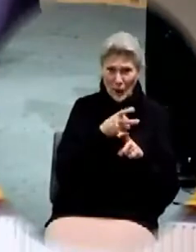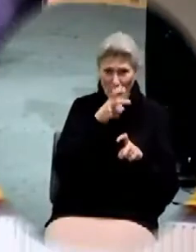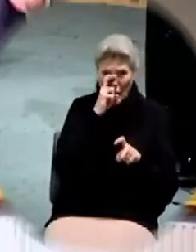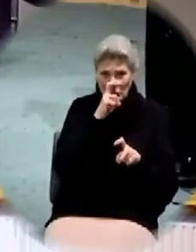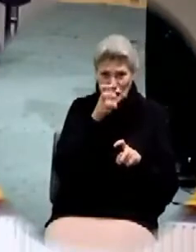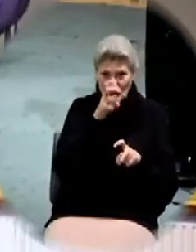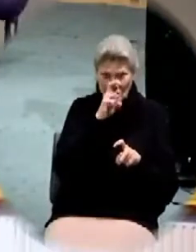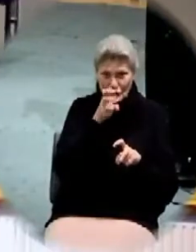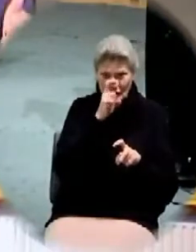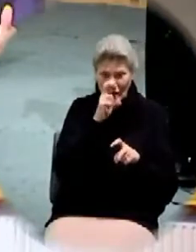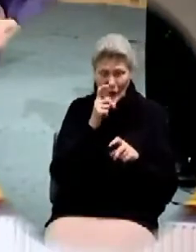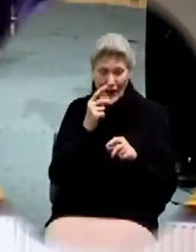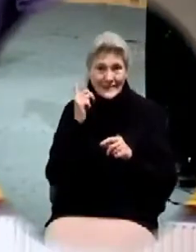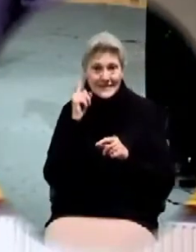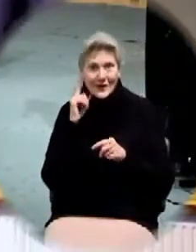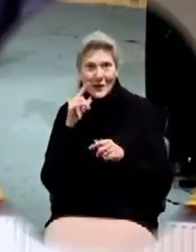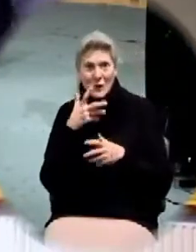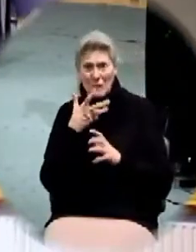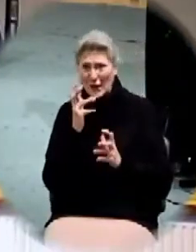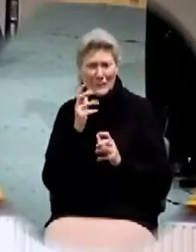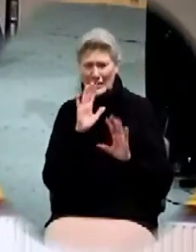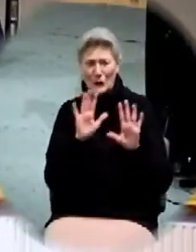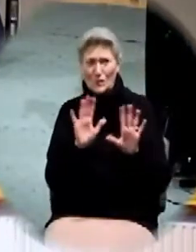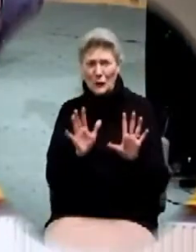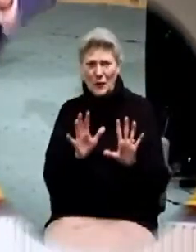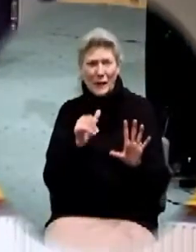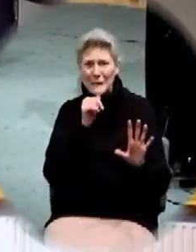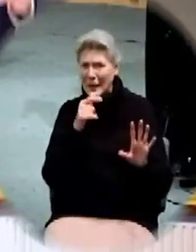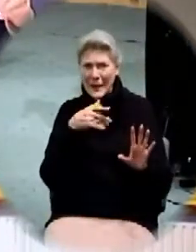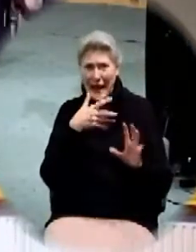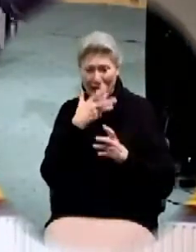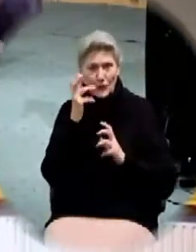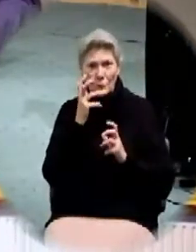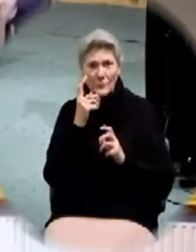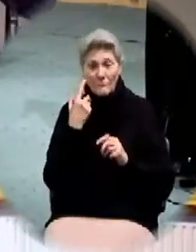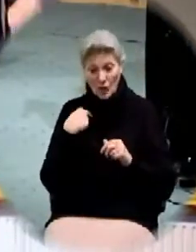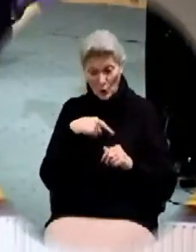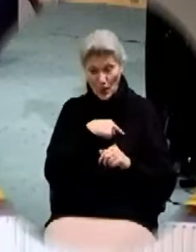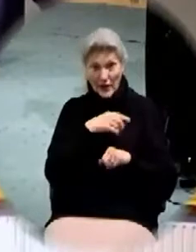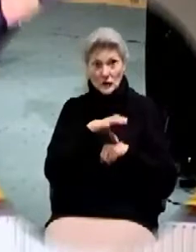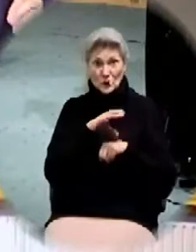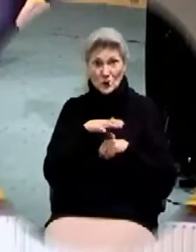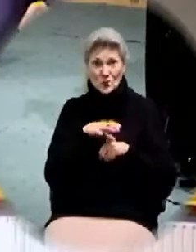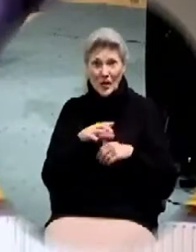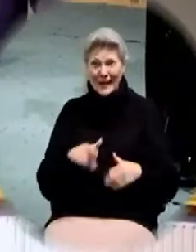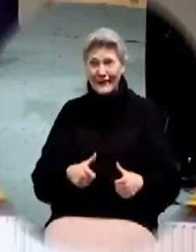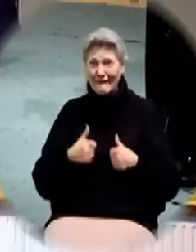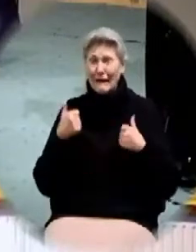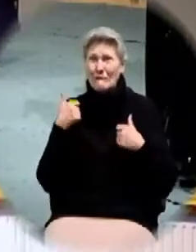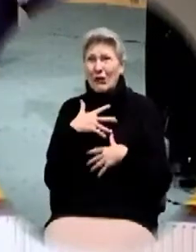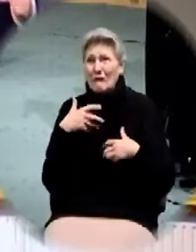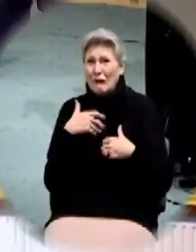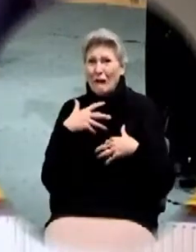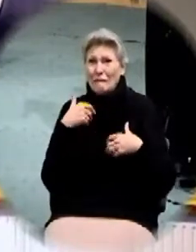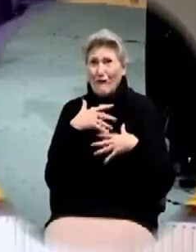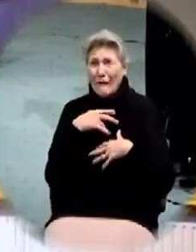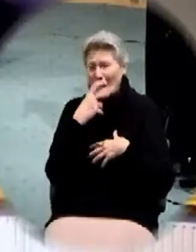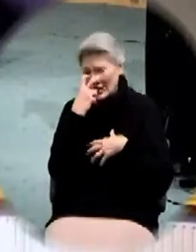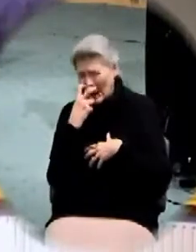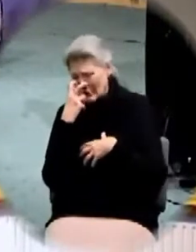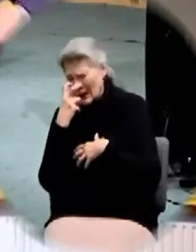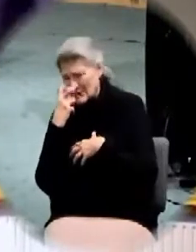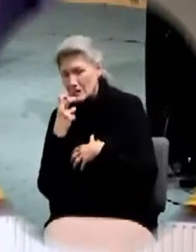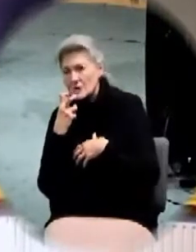be harsh or sound like I'm angry but I need to say this to you if we as the church are living in fear and doubt right now it's because we've